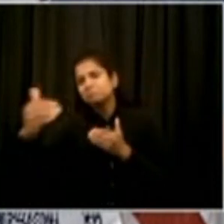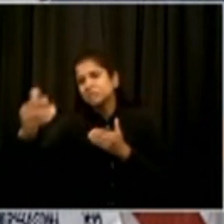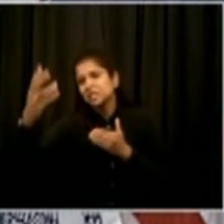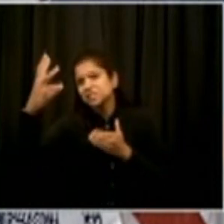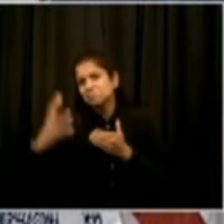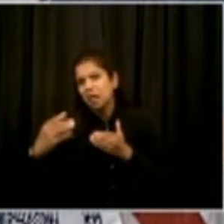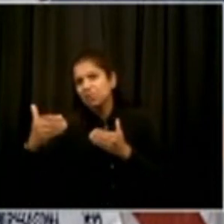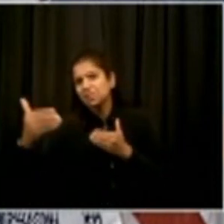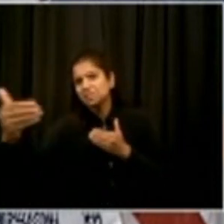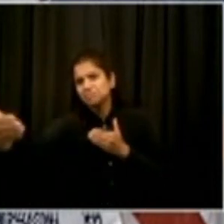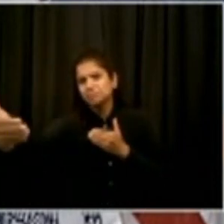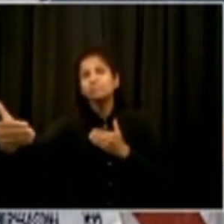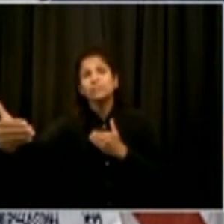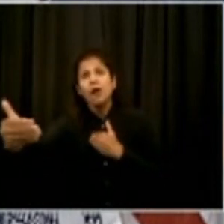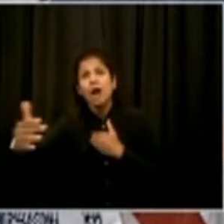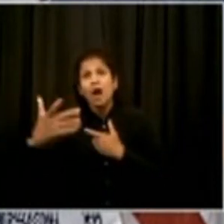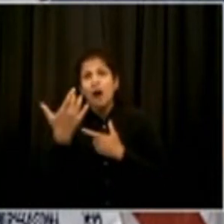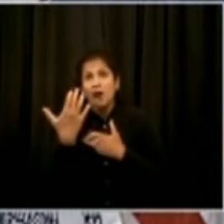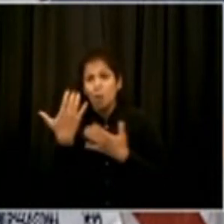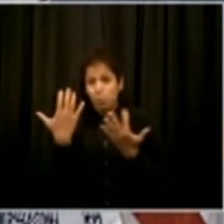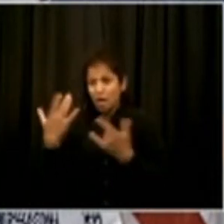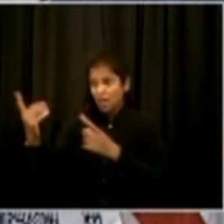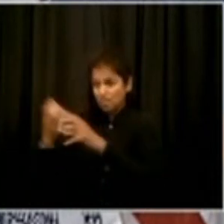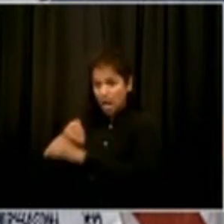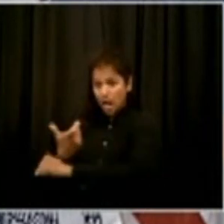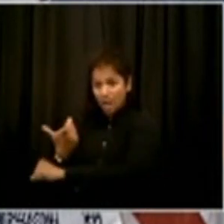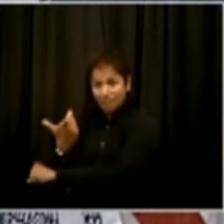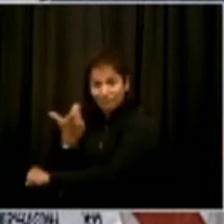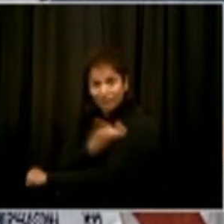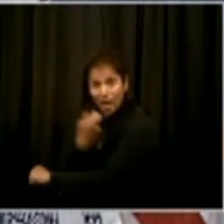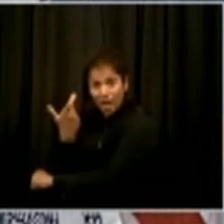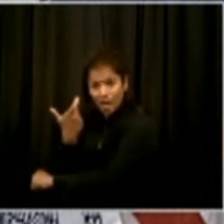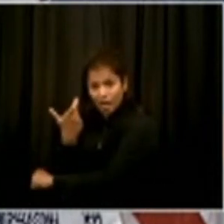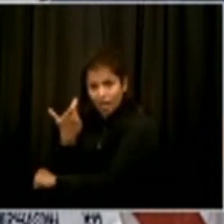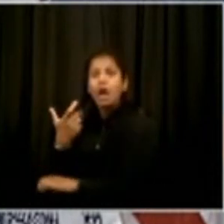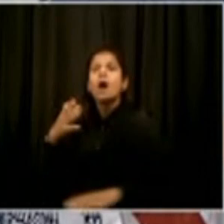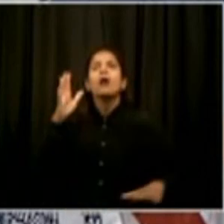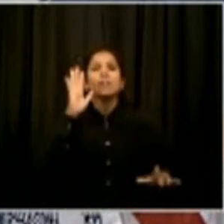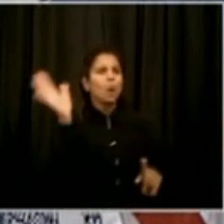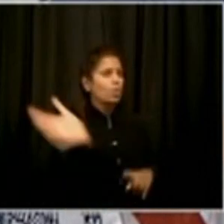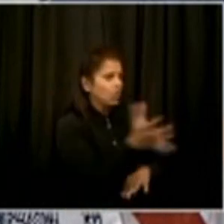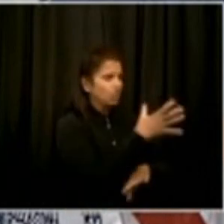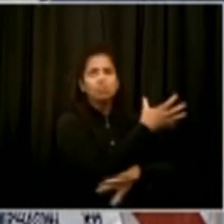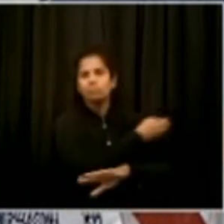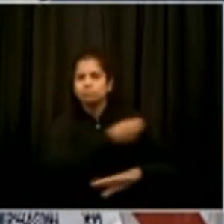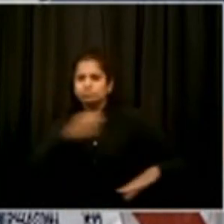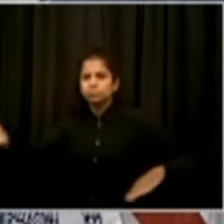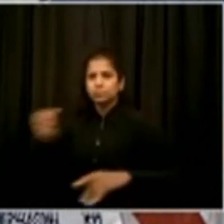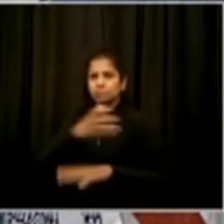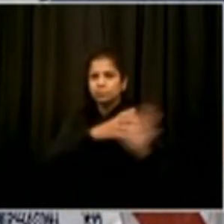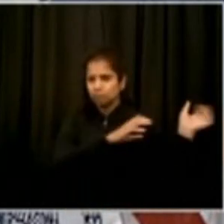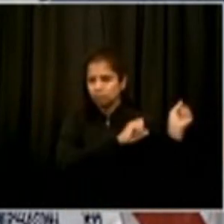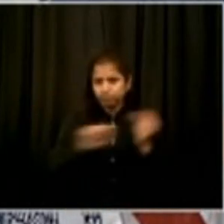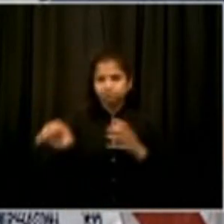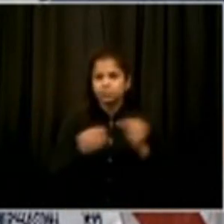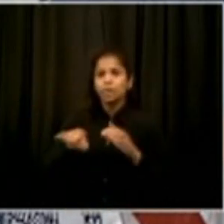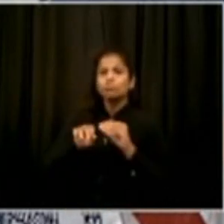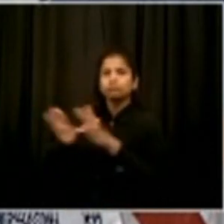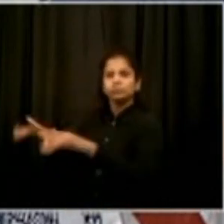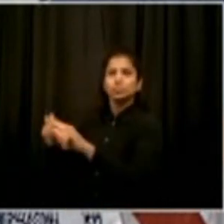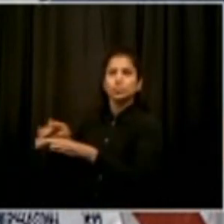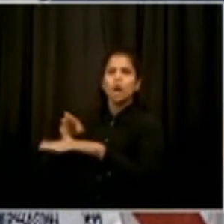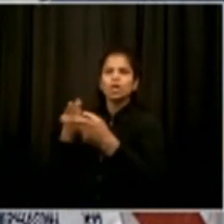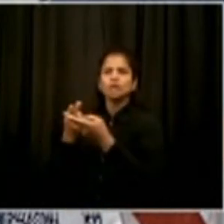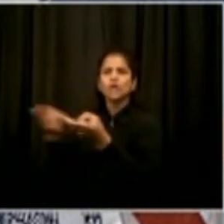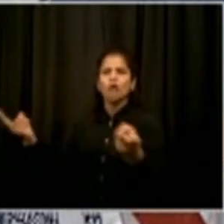system. But we're going to constantly try and reduce the number of people in shelter with all the other tools we have. We'll have a lot more to say on that in the coming